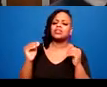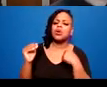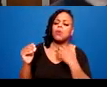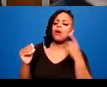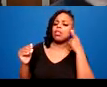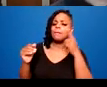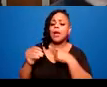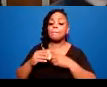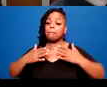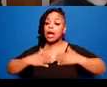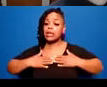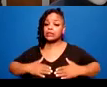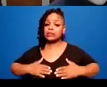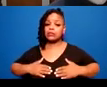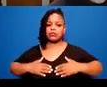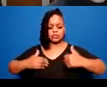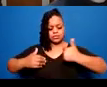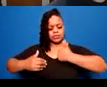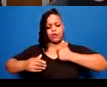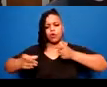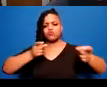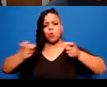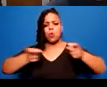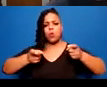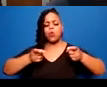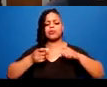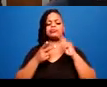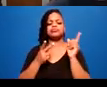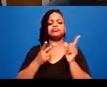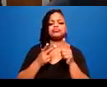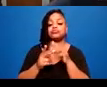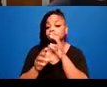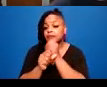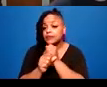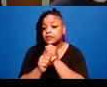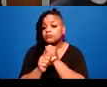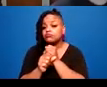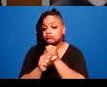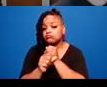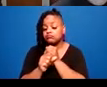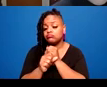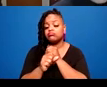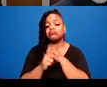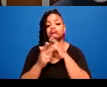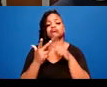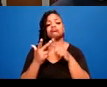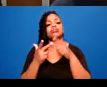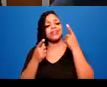confidentiality, consent to information being shared, not outing people.